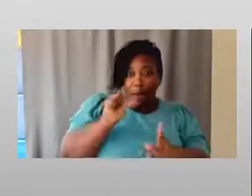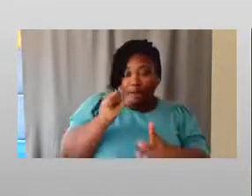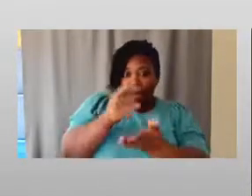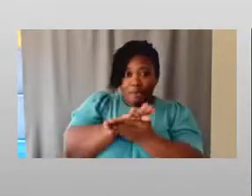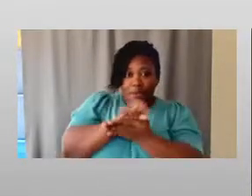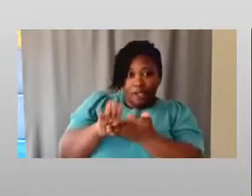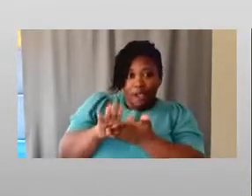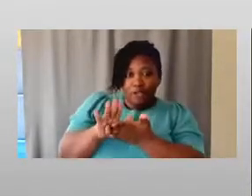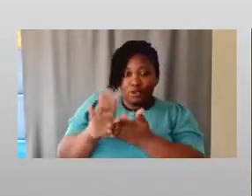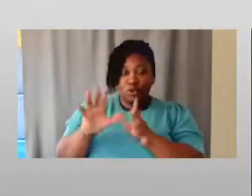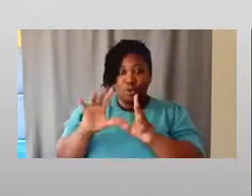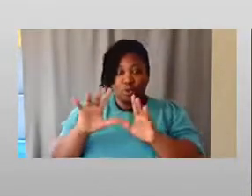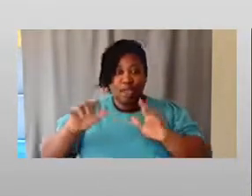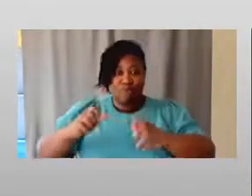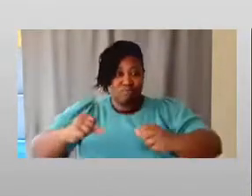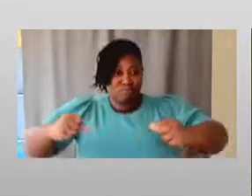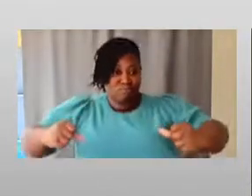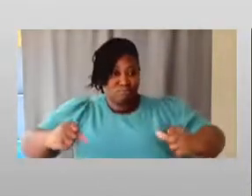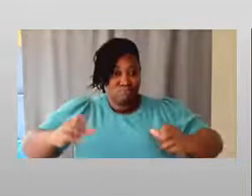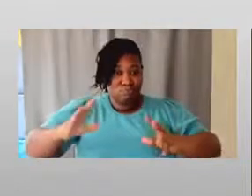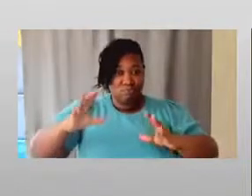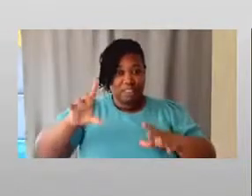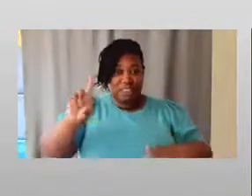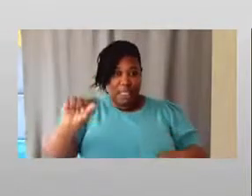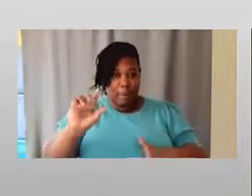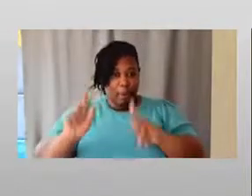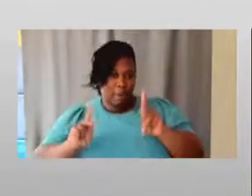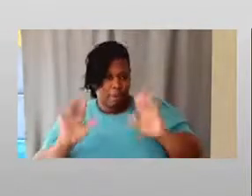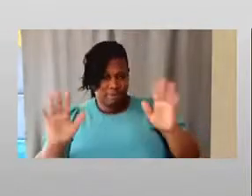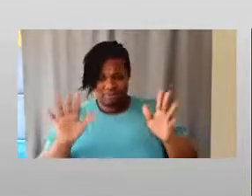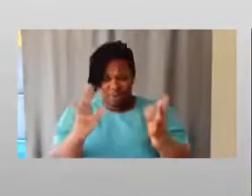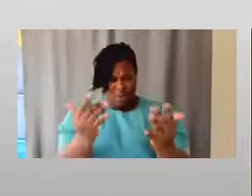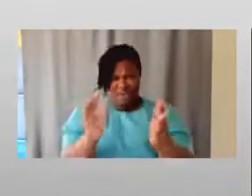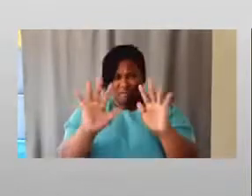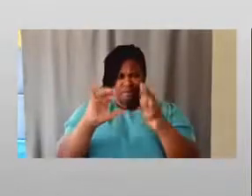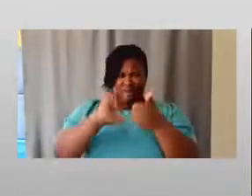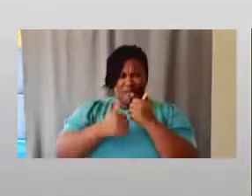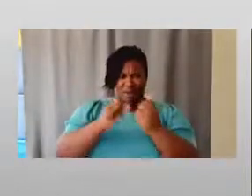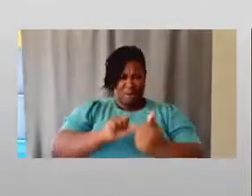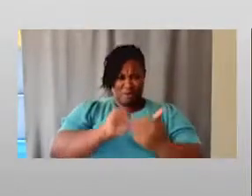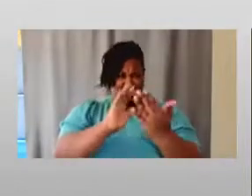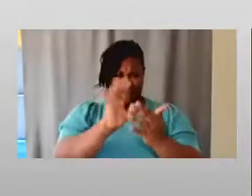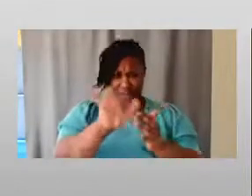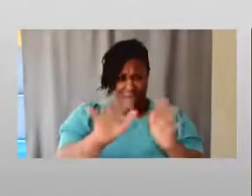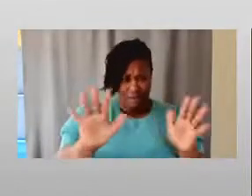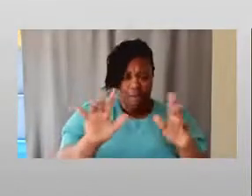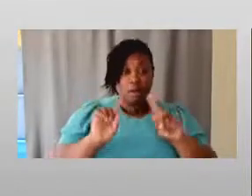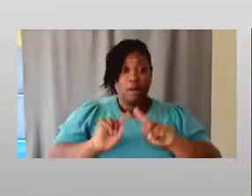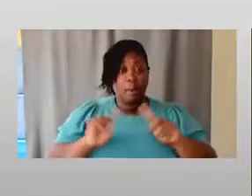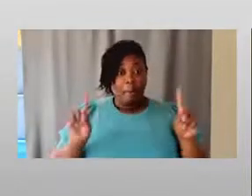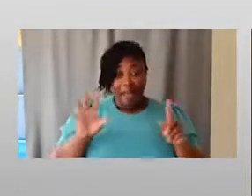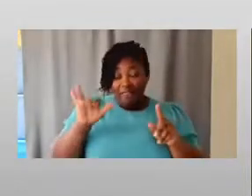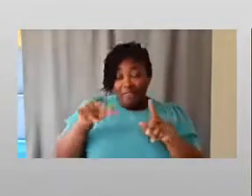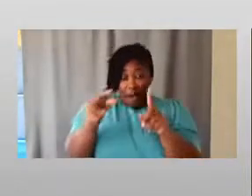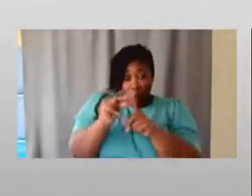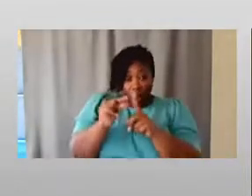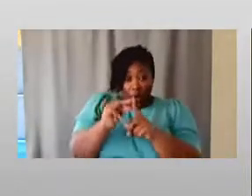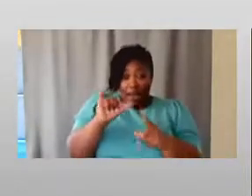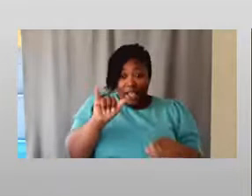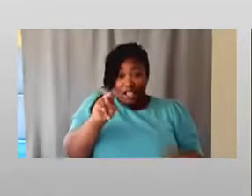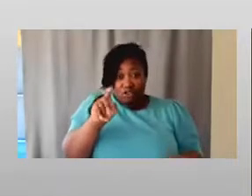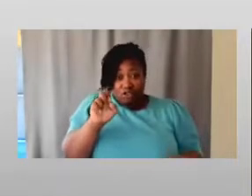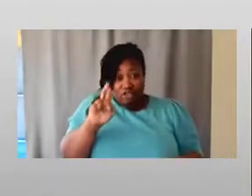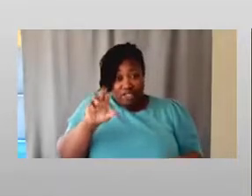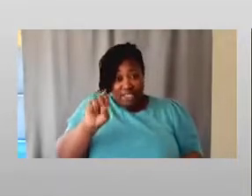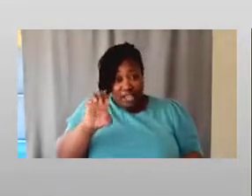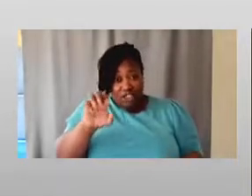brown disabled folks. And it's like, wait a minute, how do we address that? But intersectionality as a term is something that the definition is actually